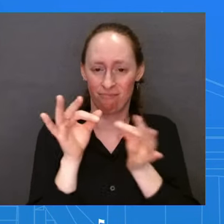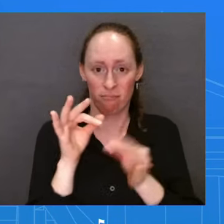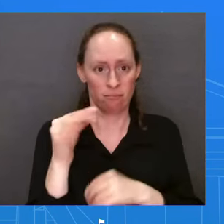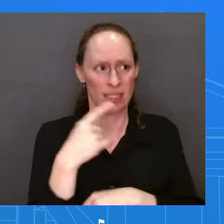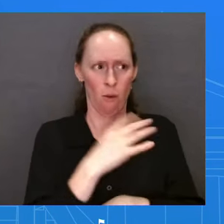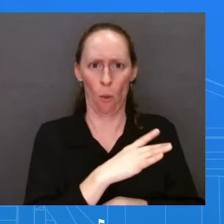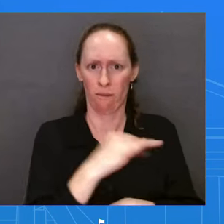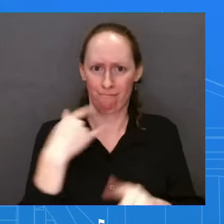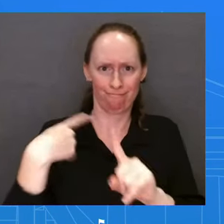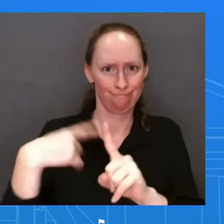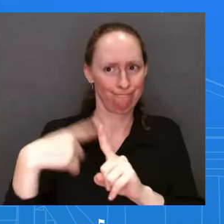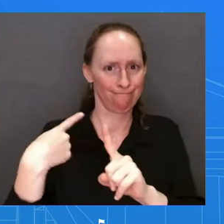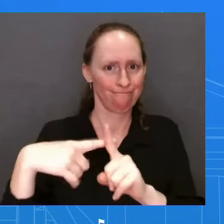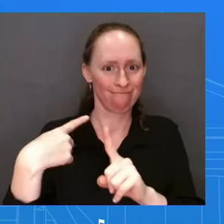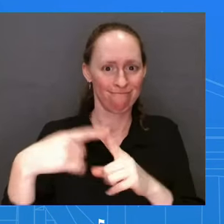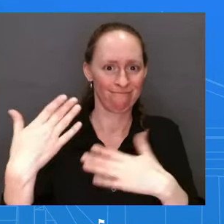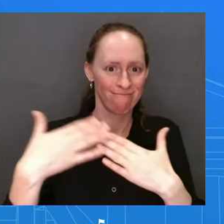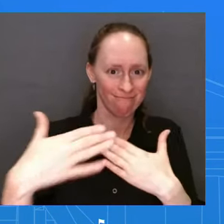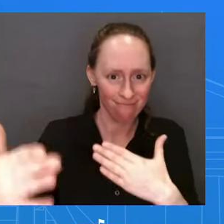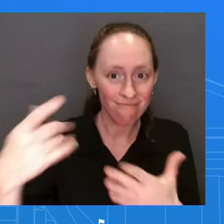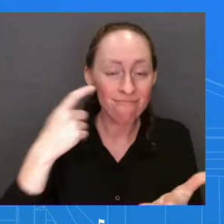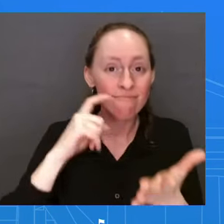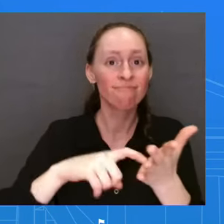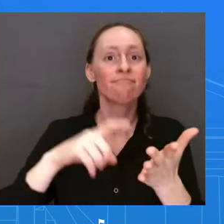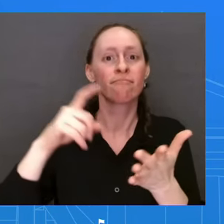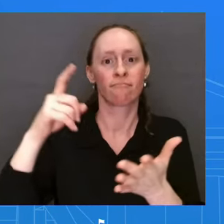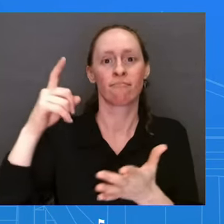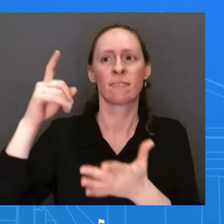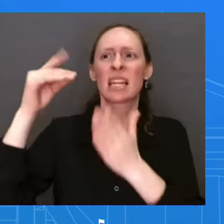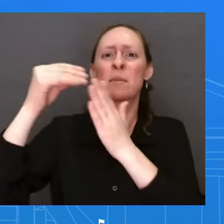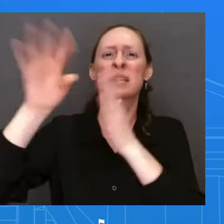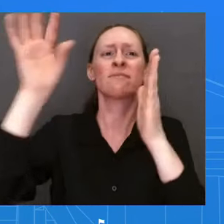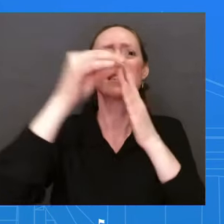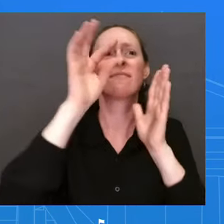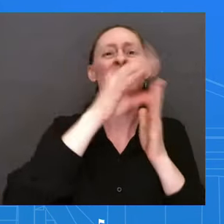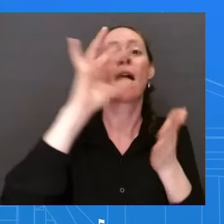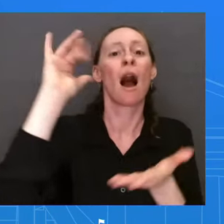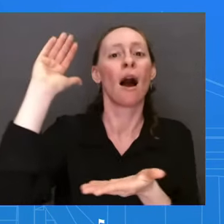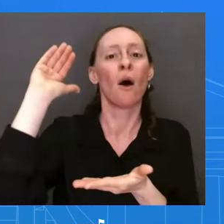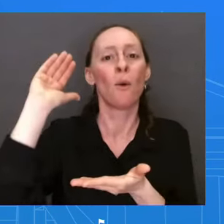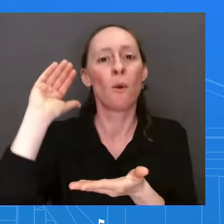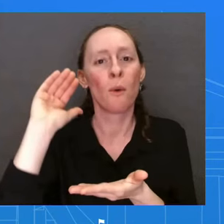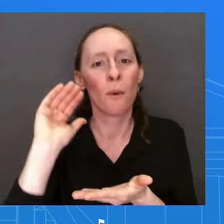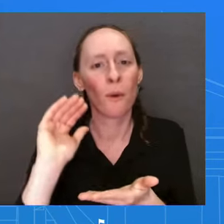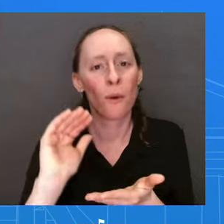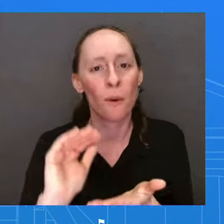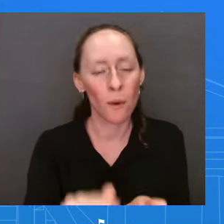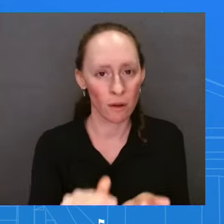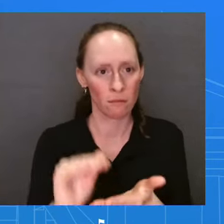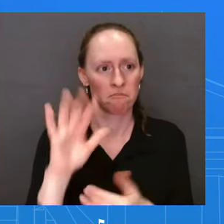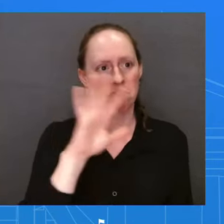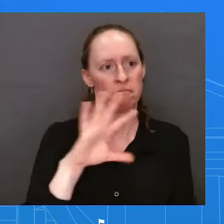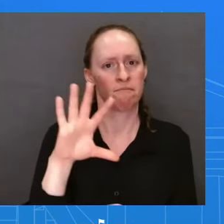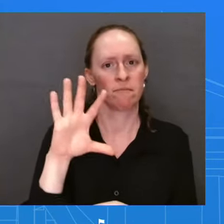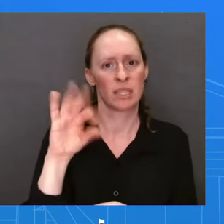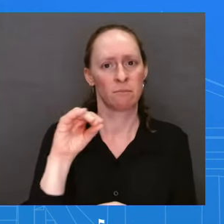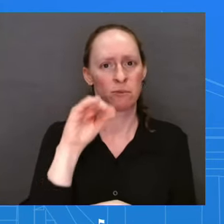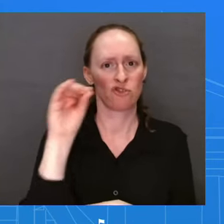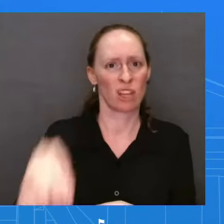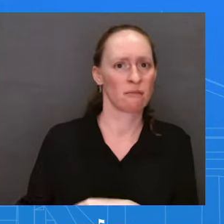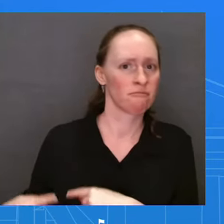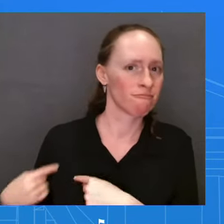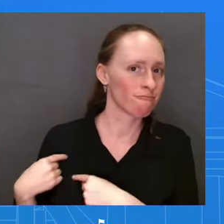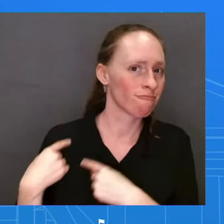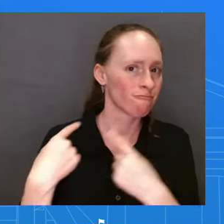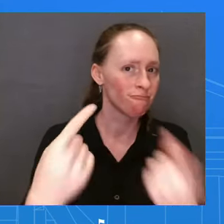over the last year, declining for 11 months straight. Certainly, when you look at where other major economies in the world are, the